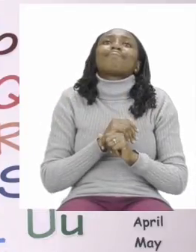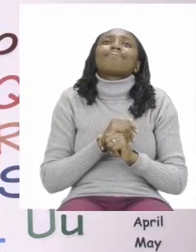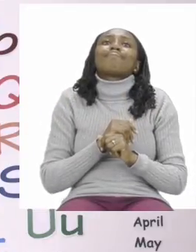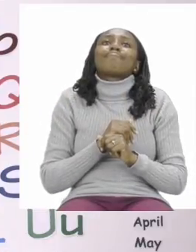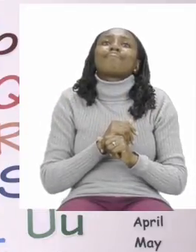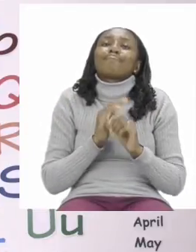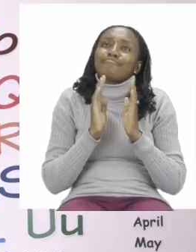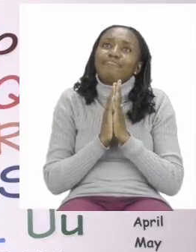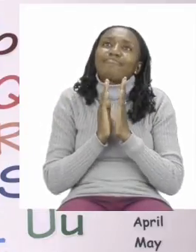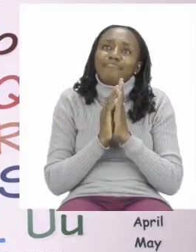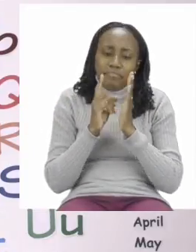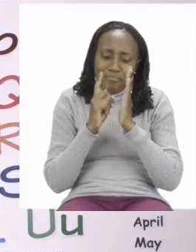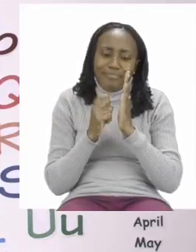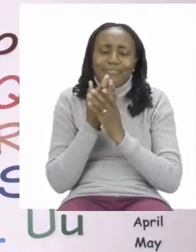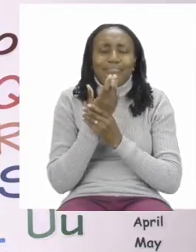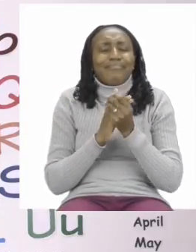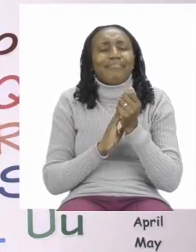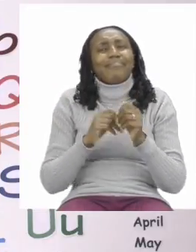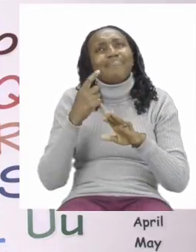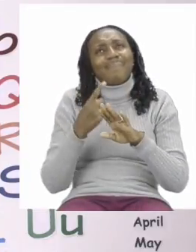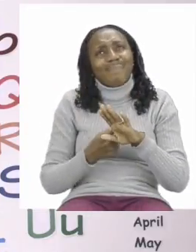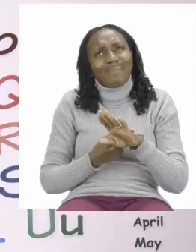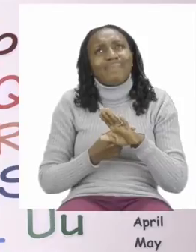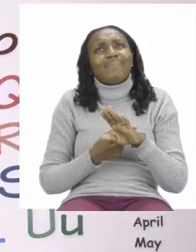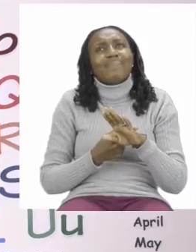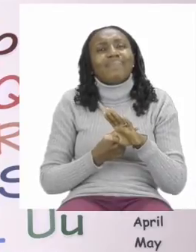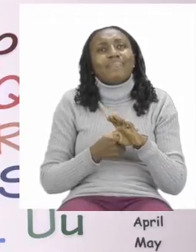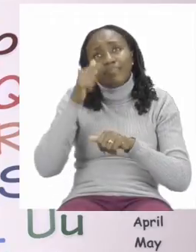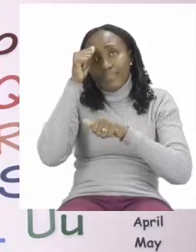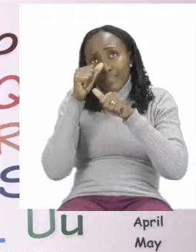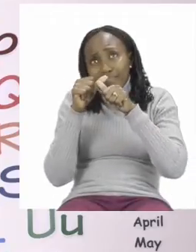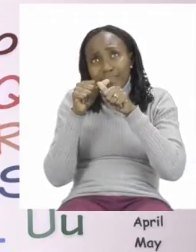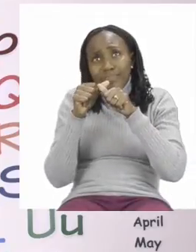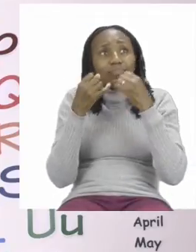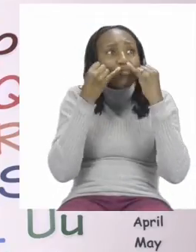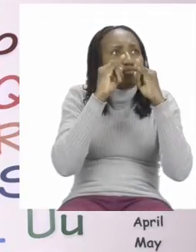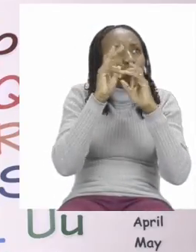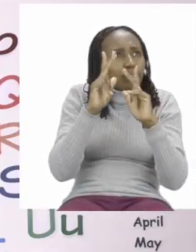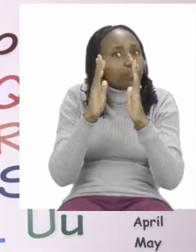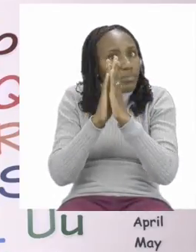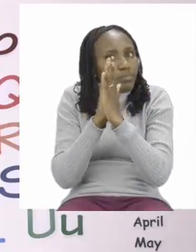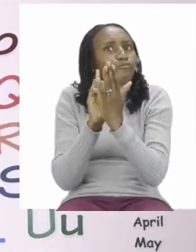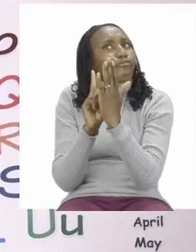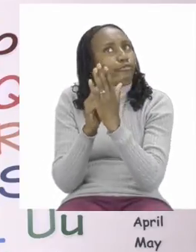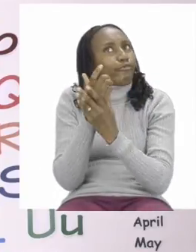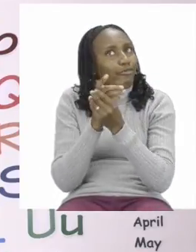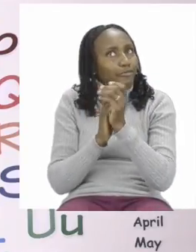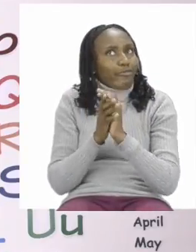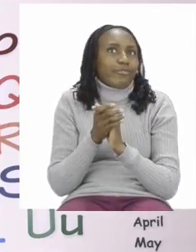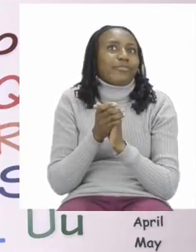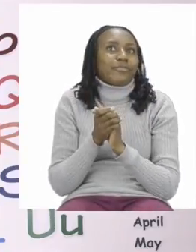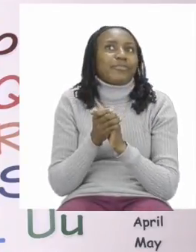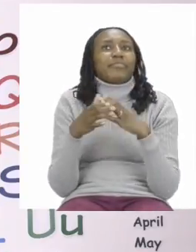sanitize every time you can and remind the people around you to sanitize as well. Make sure your